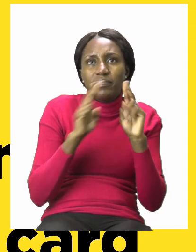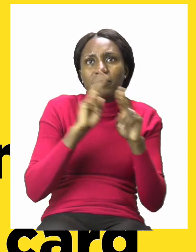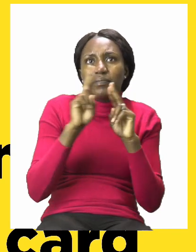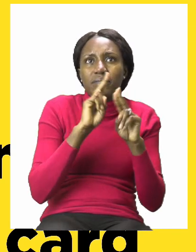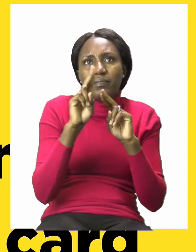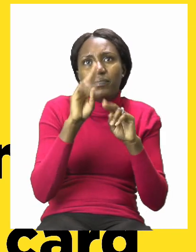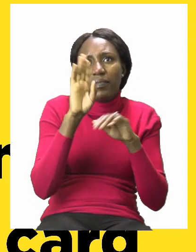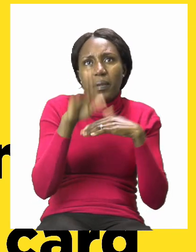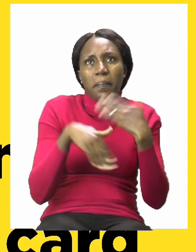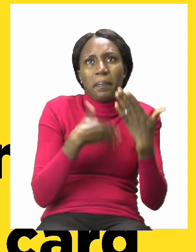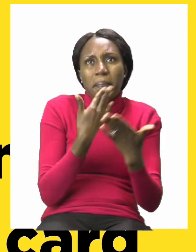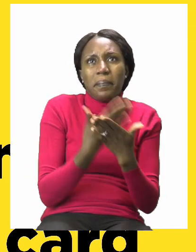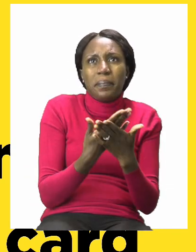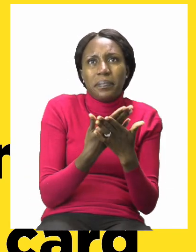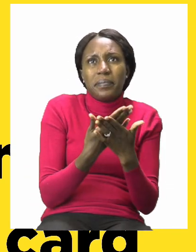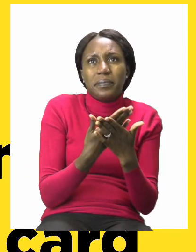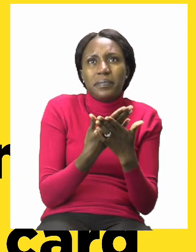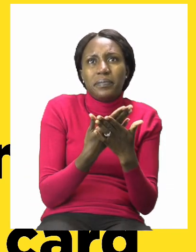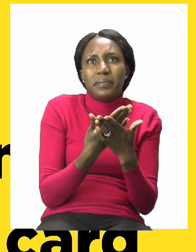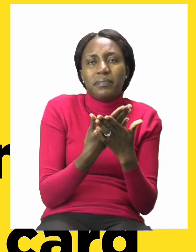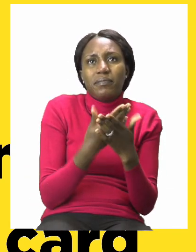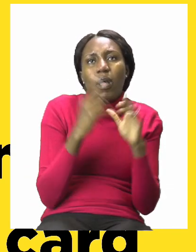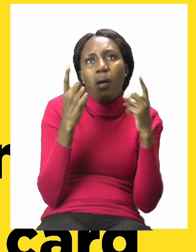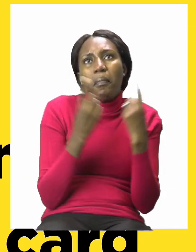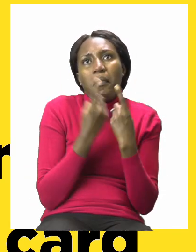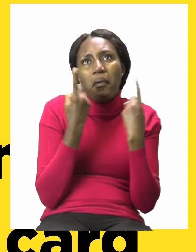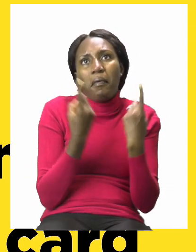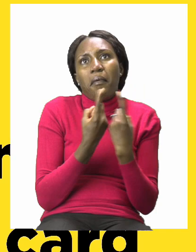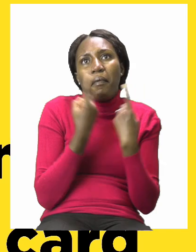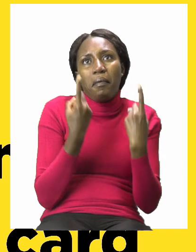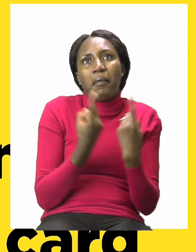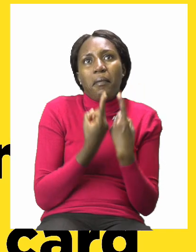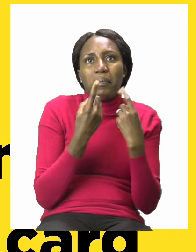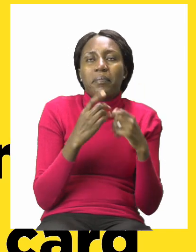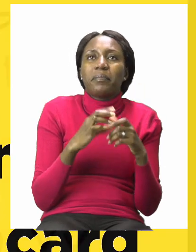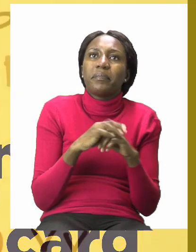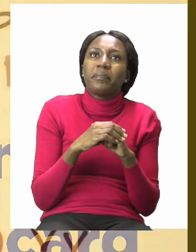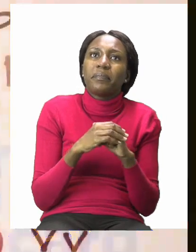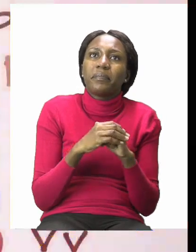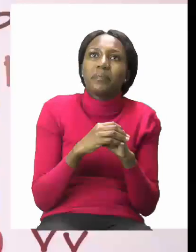picture cards and play a game.